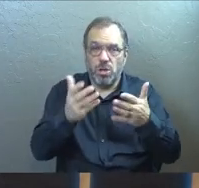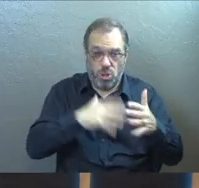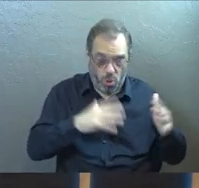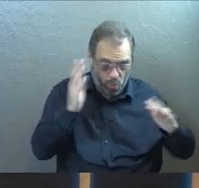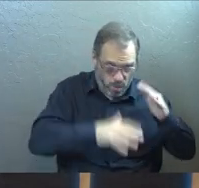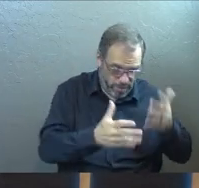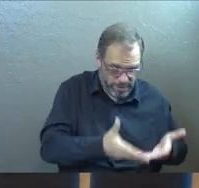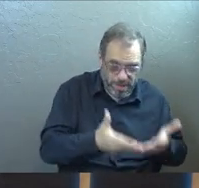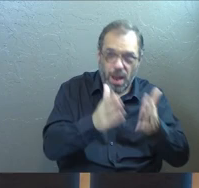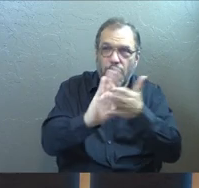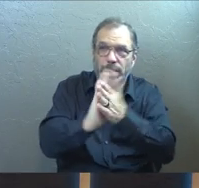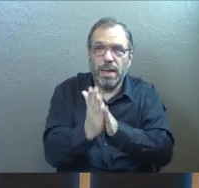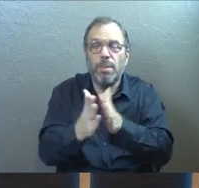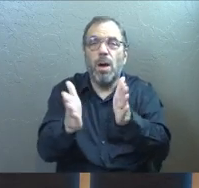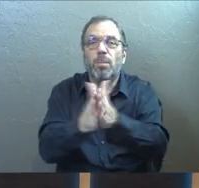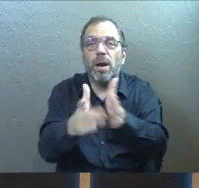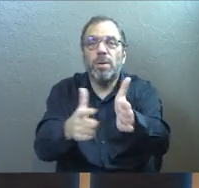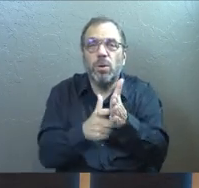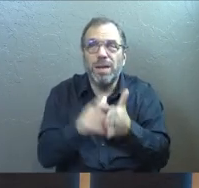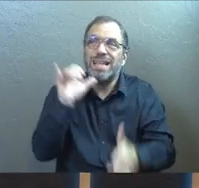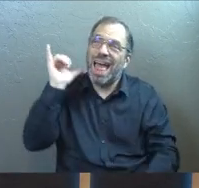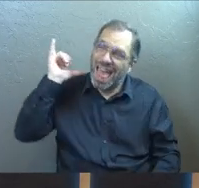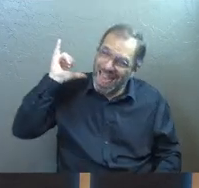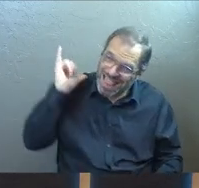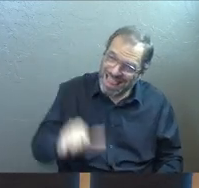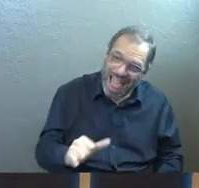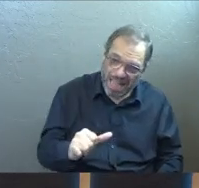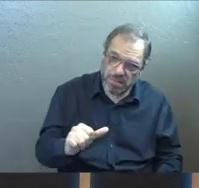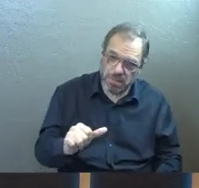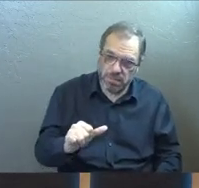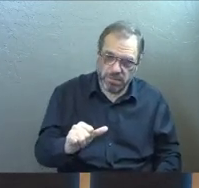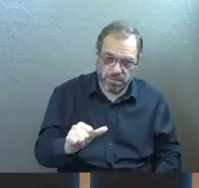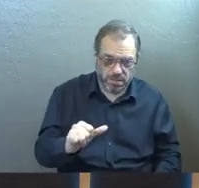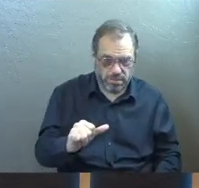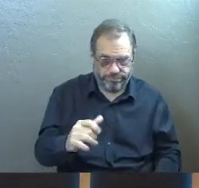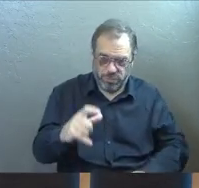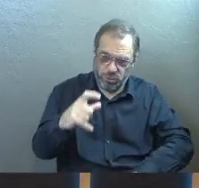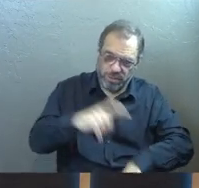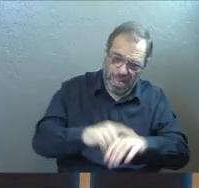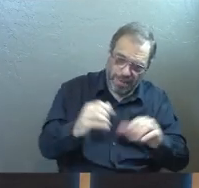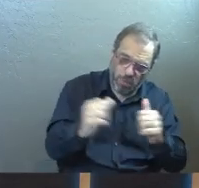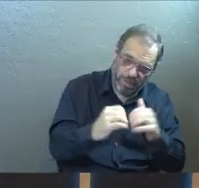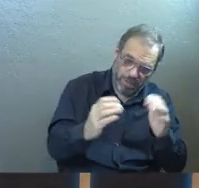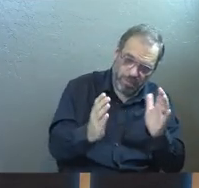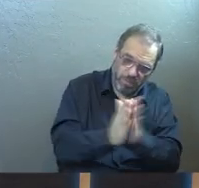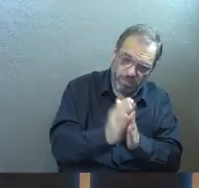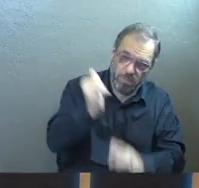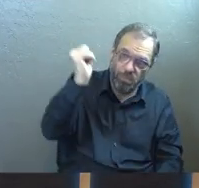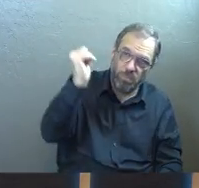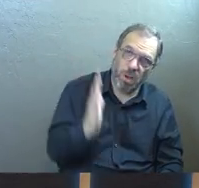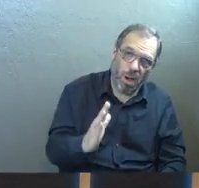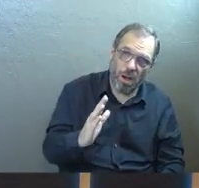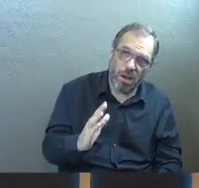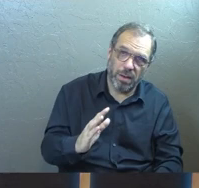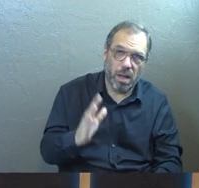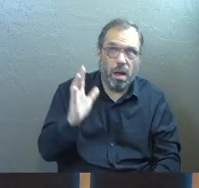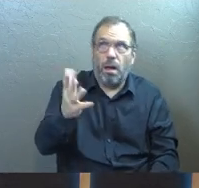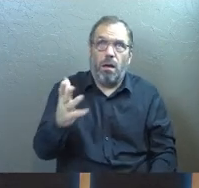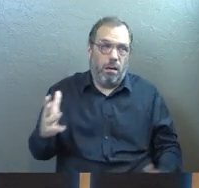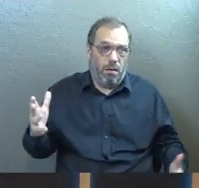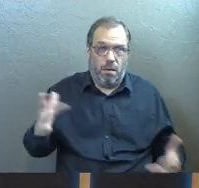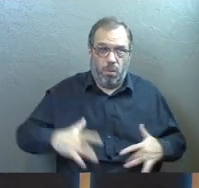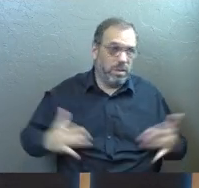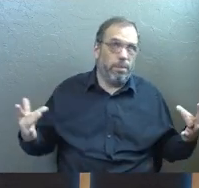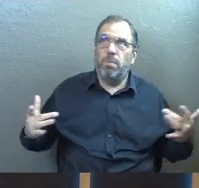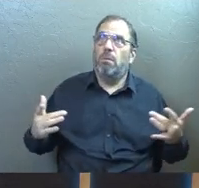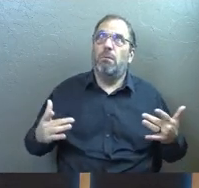your worries into prayer requests. That's the content of your time of prayer with God. I want to say, God, this is